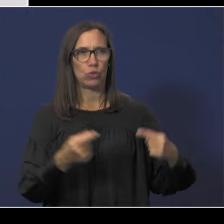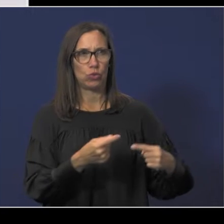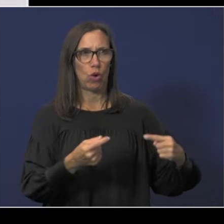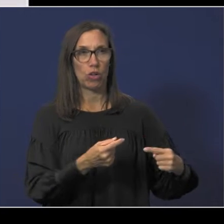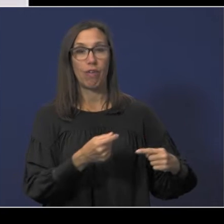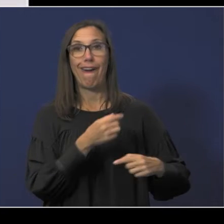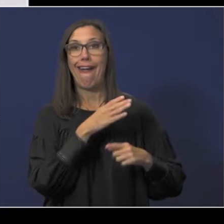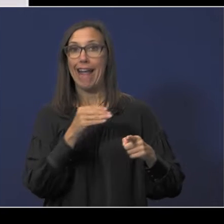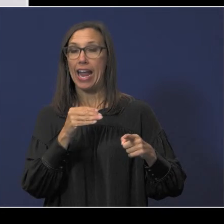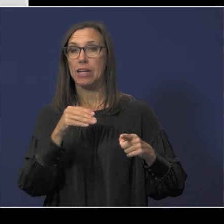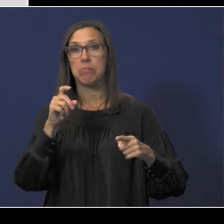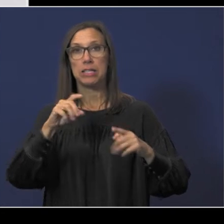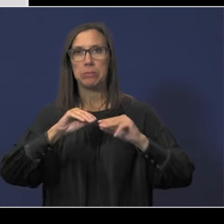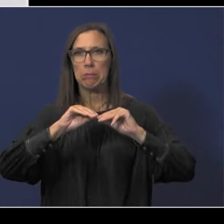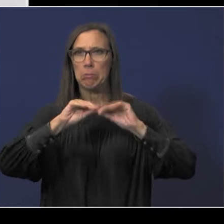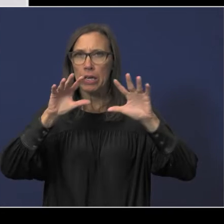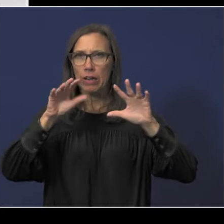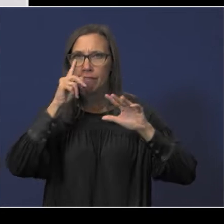all stakeholders.